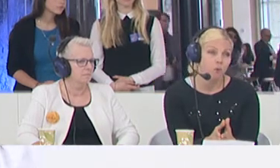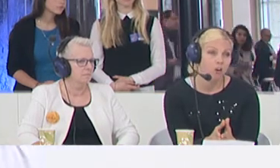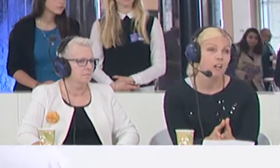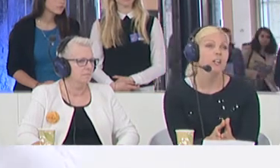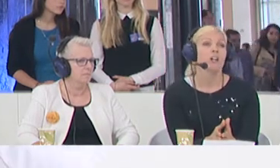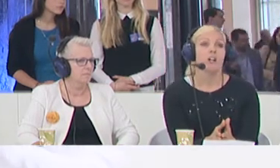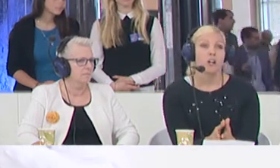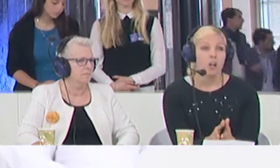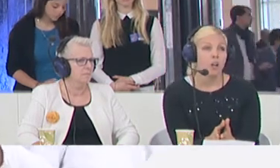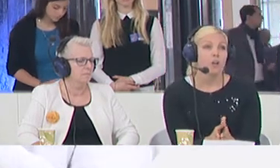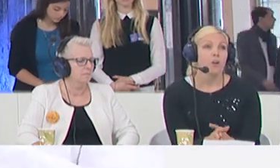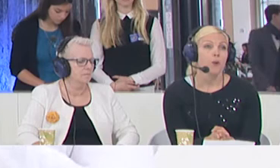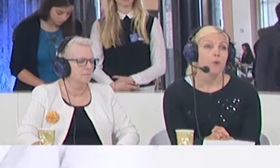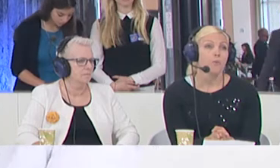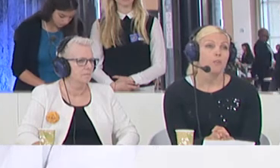for